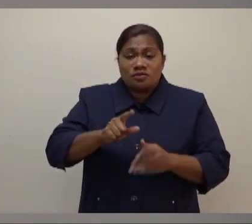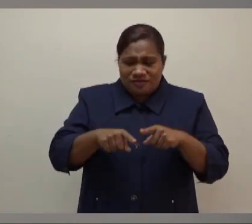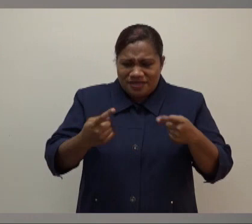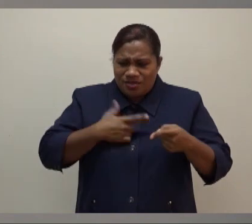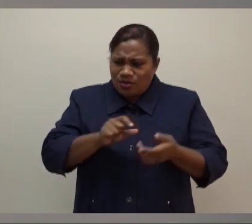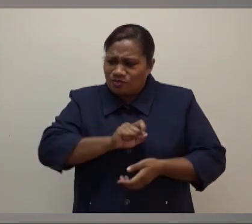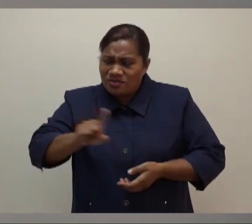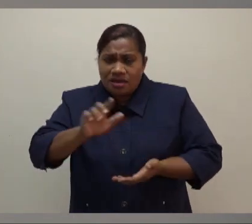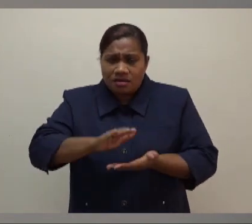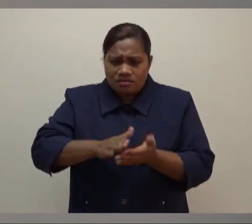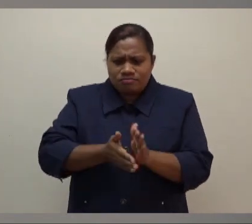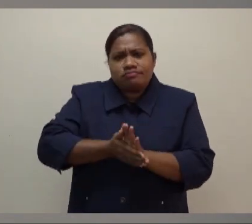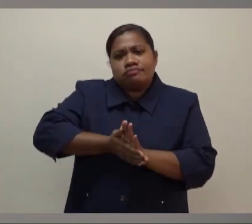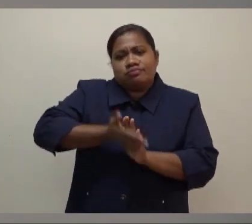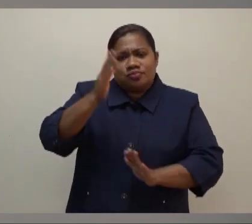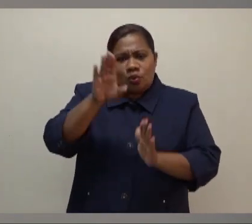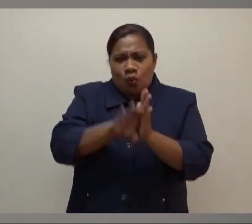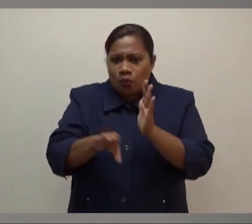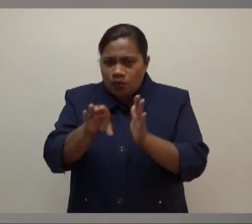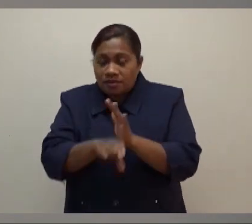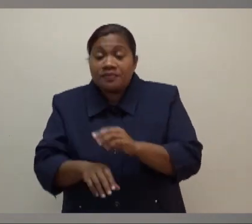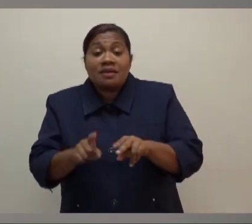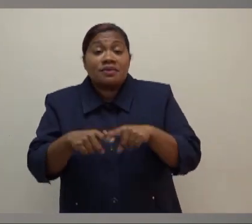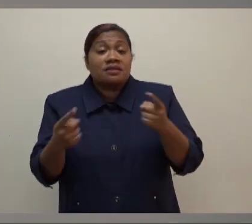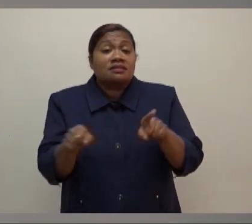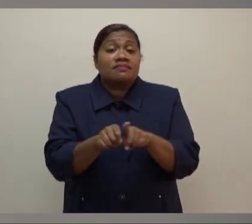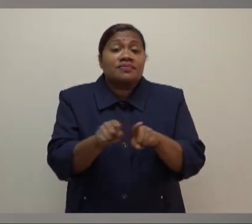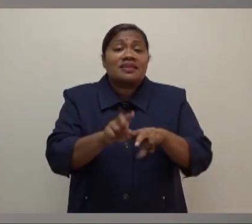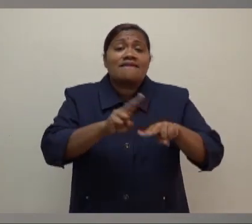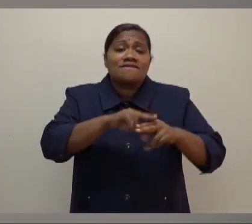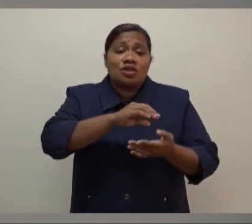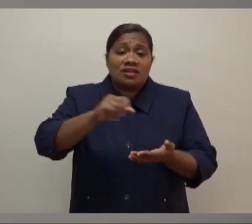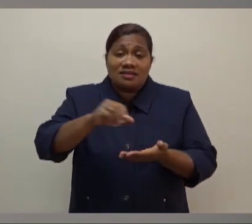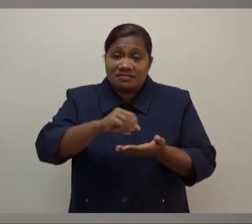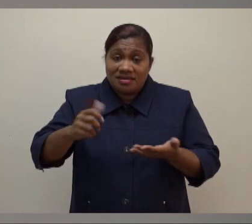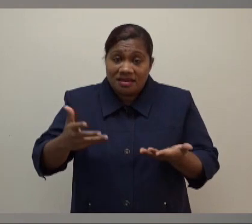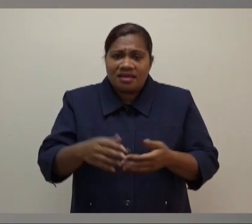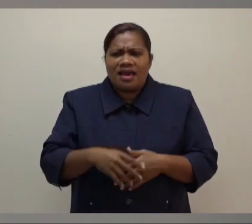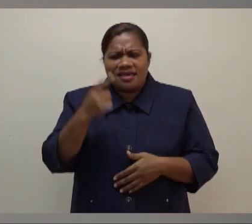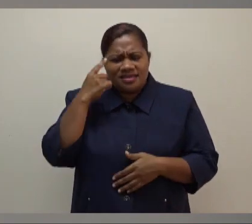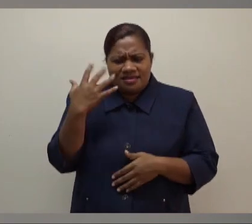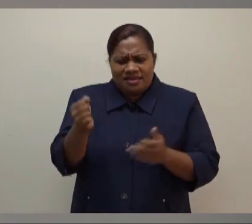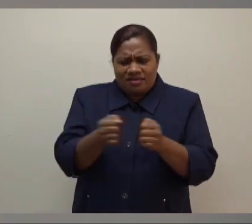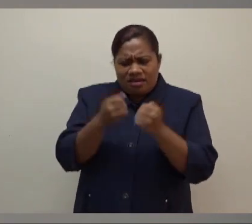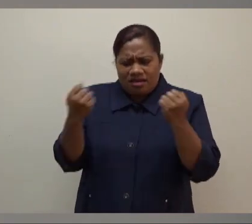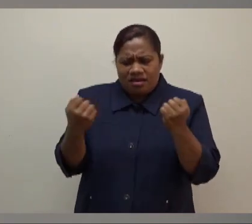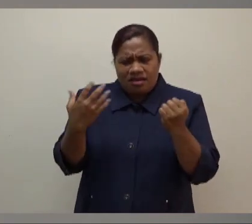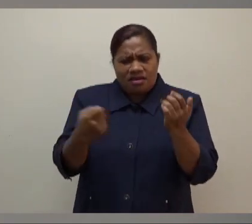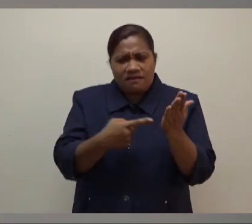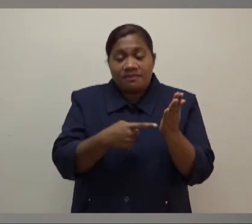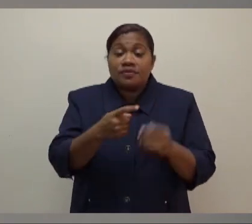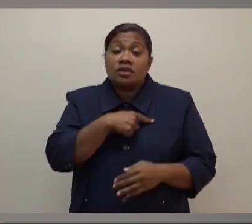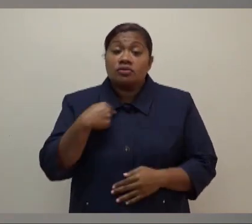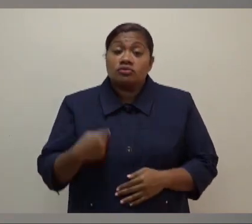We have seen, for example, things like fertilizer costs. I think there was one of the newspapers did an article on that. China produces